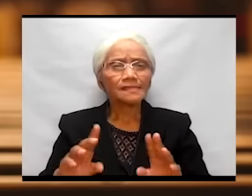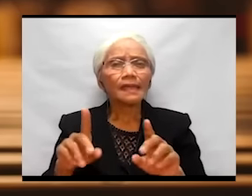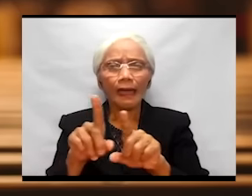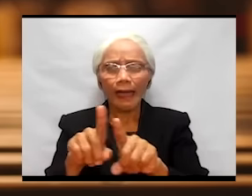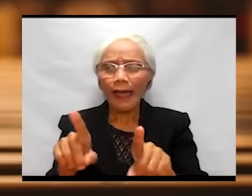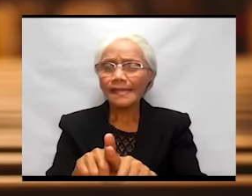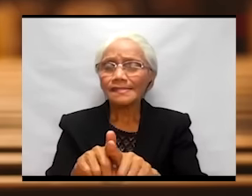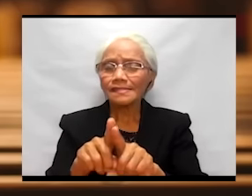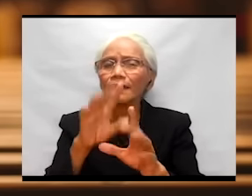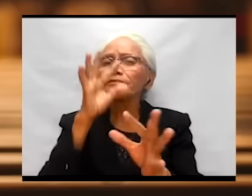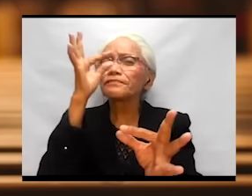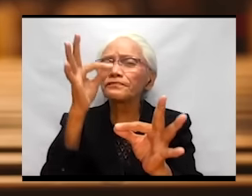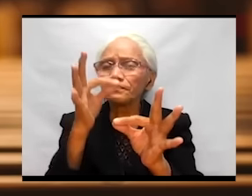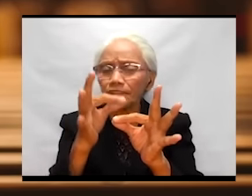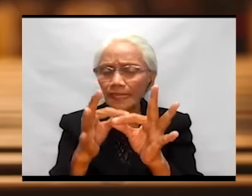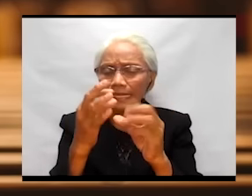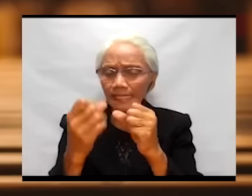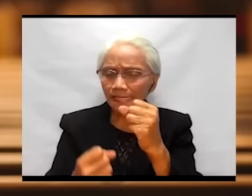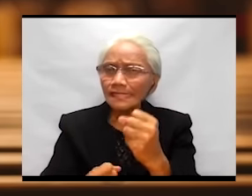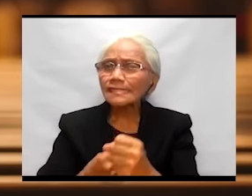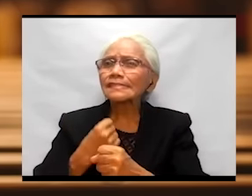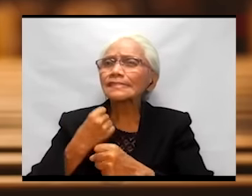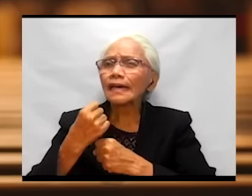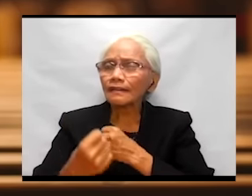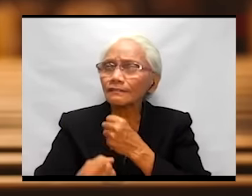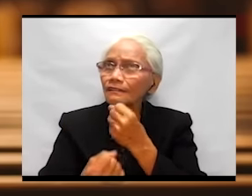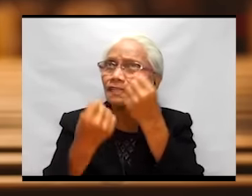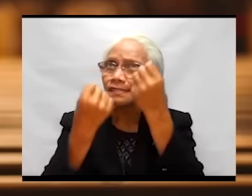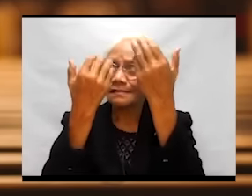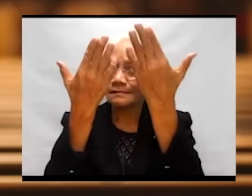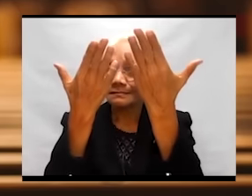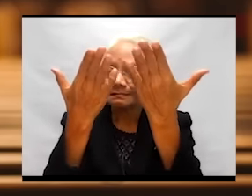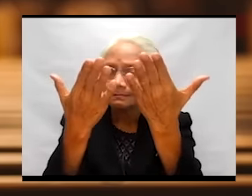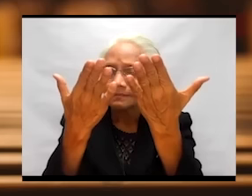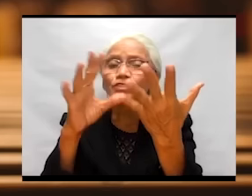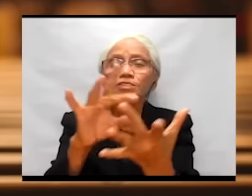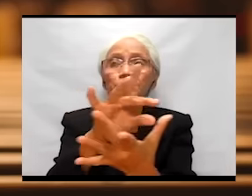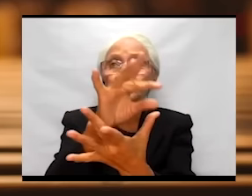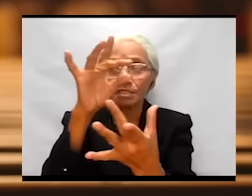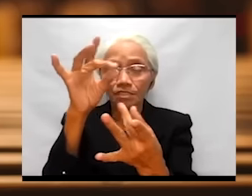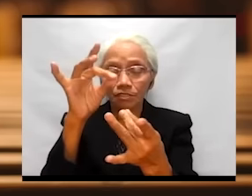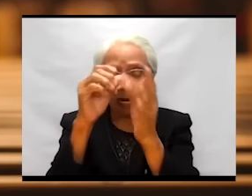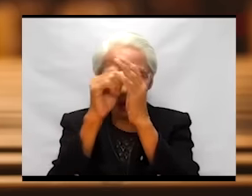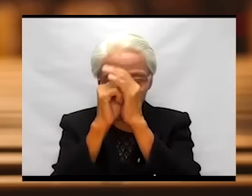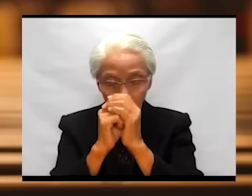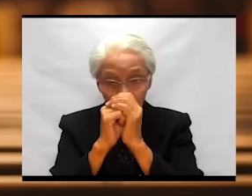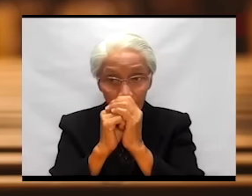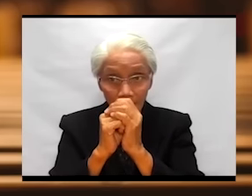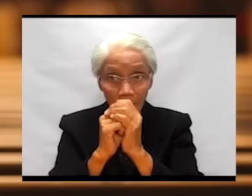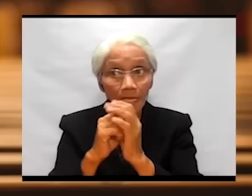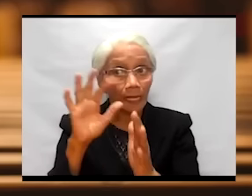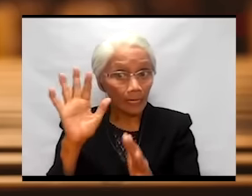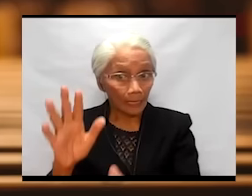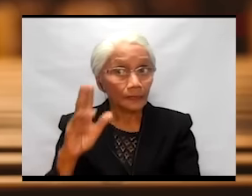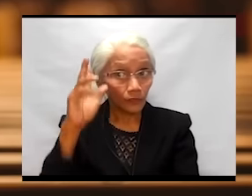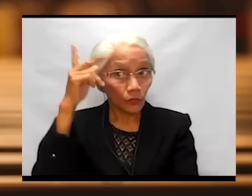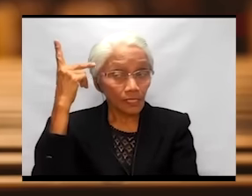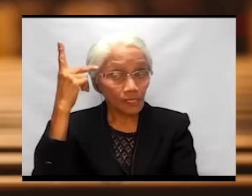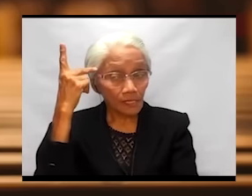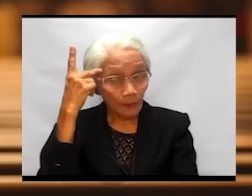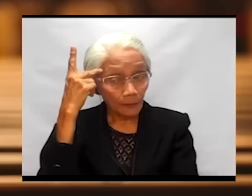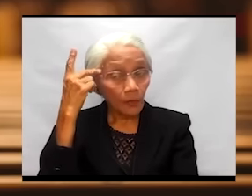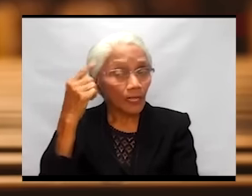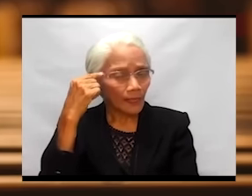a fitting sacrifice to the Lord, your spiritual worship. And the basis of St. Paul,